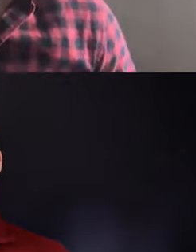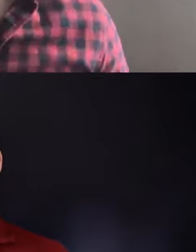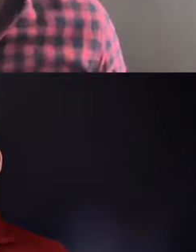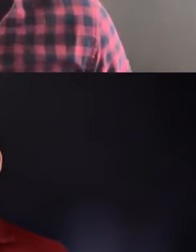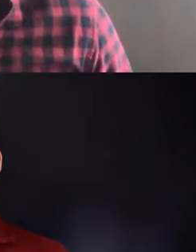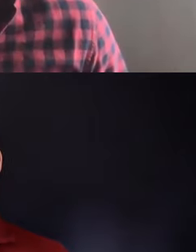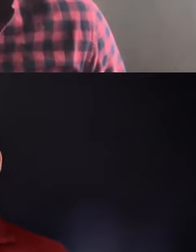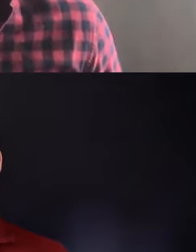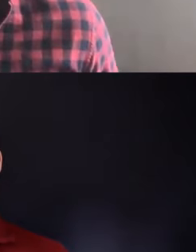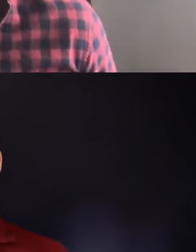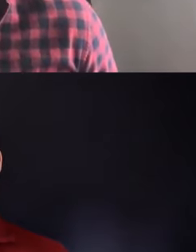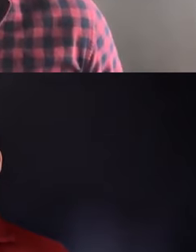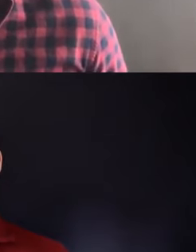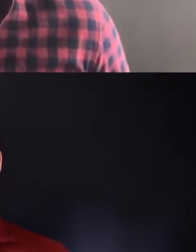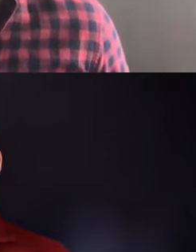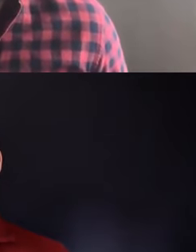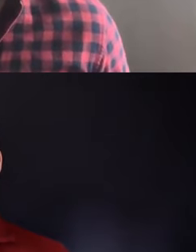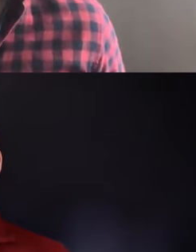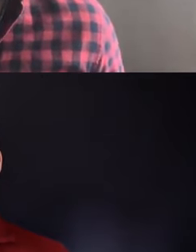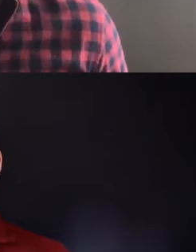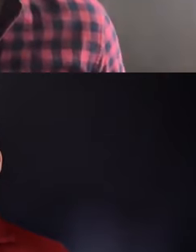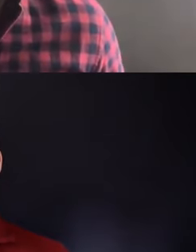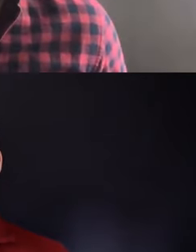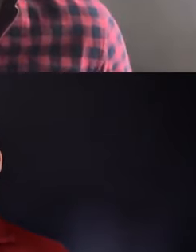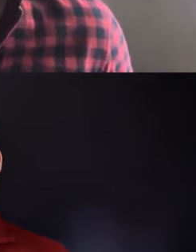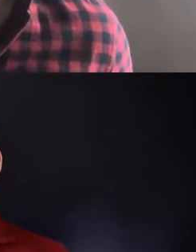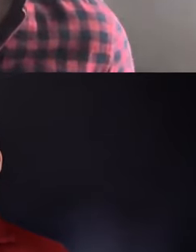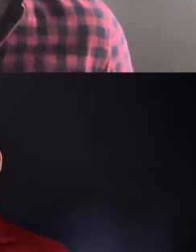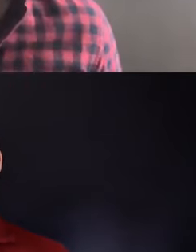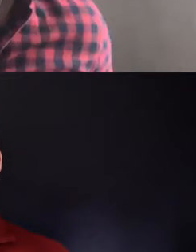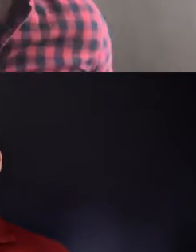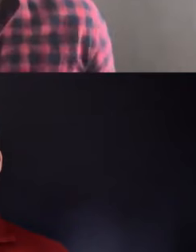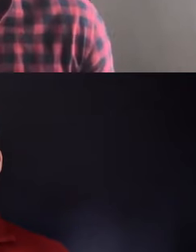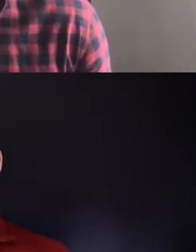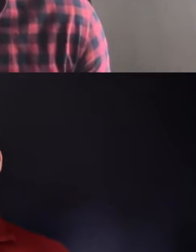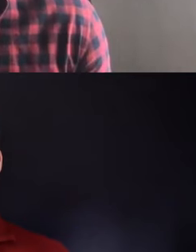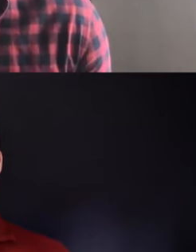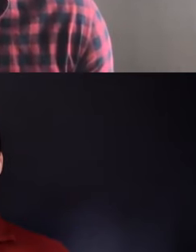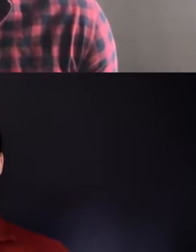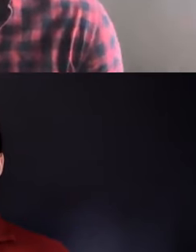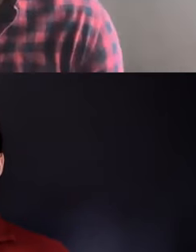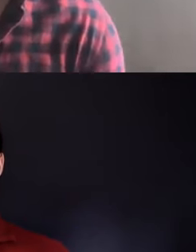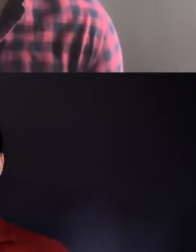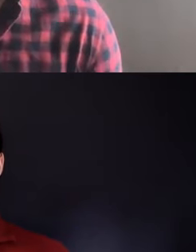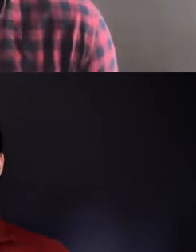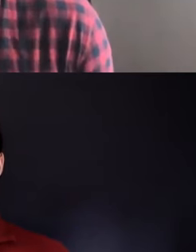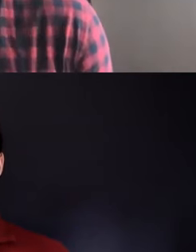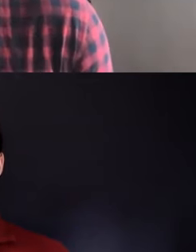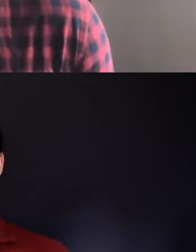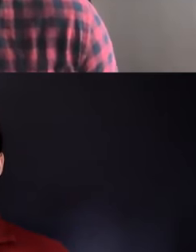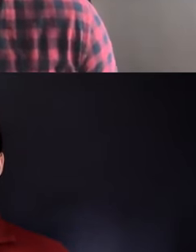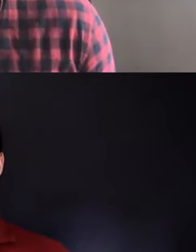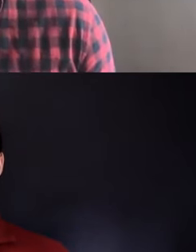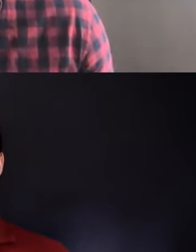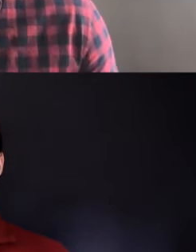publication in the journal Glossa, Gladys and her co-authors provide an experimentally-based account of morphologically sensitive